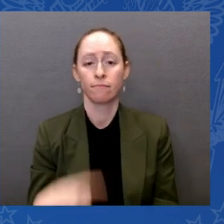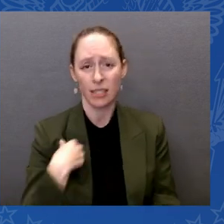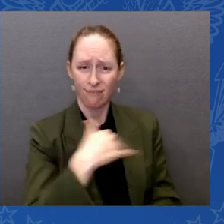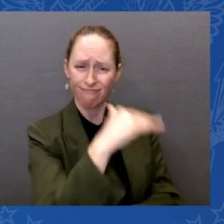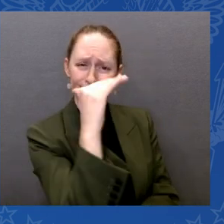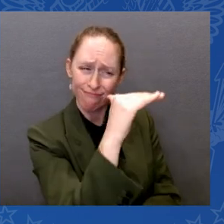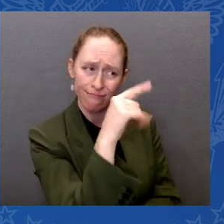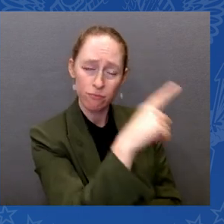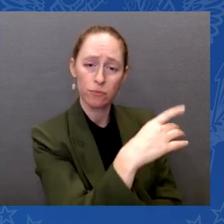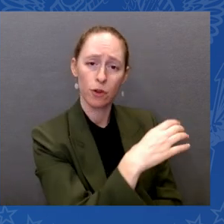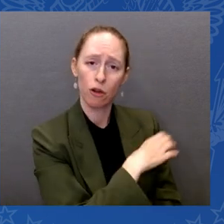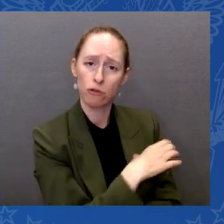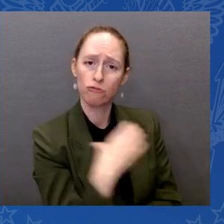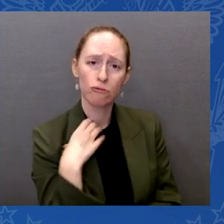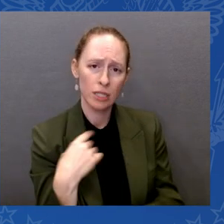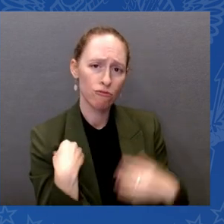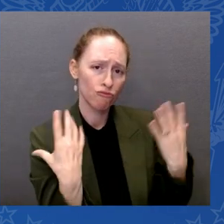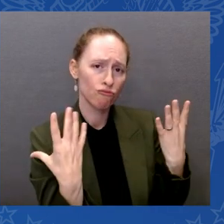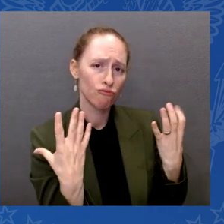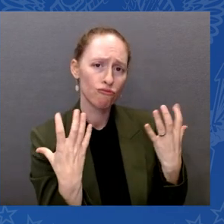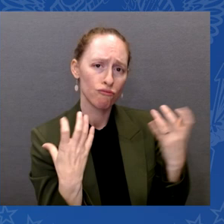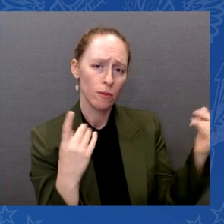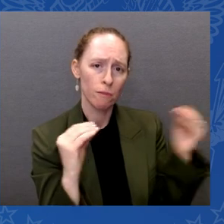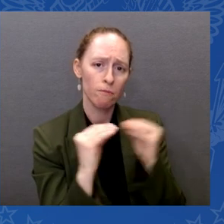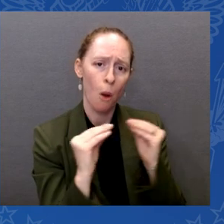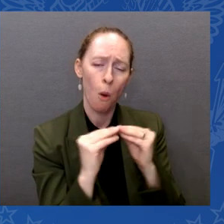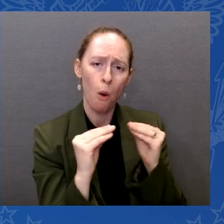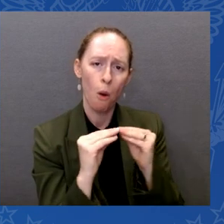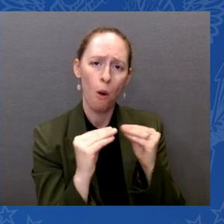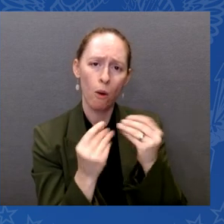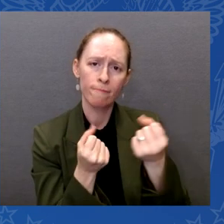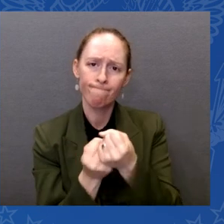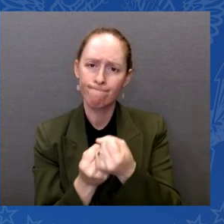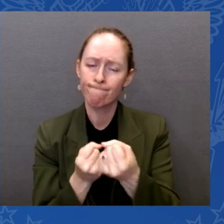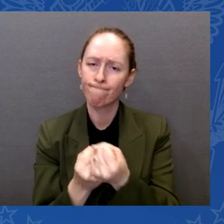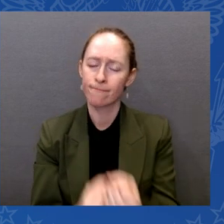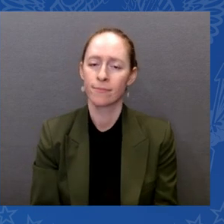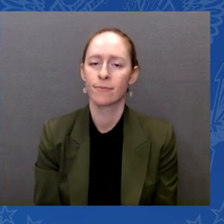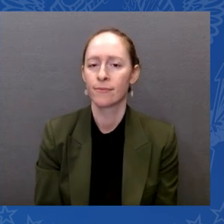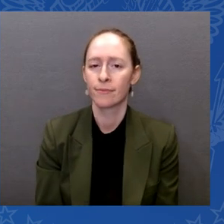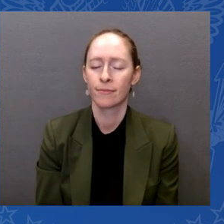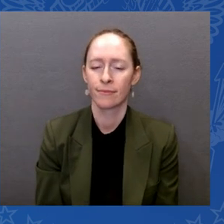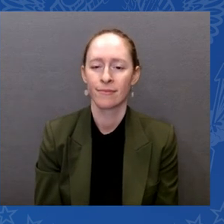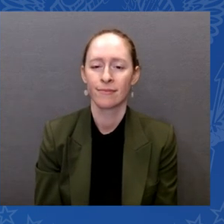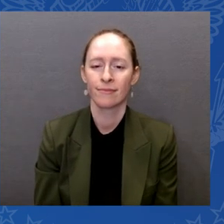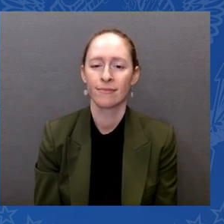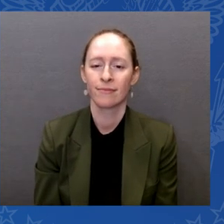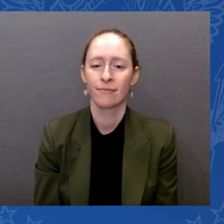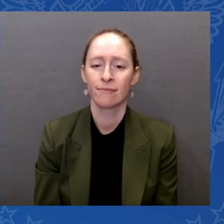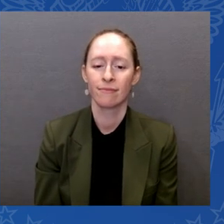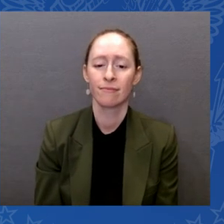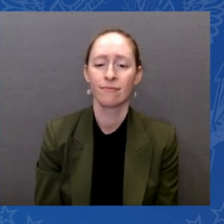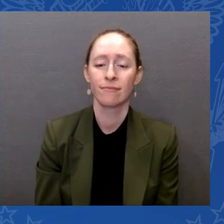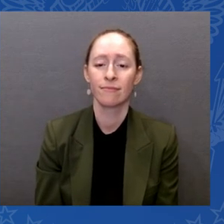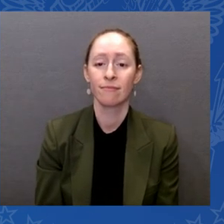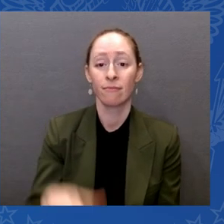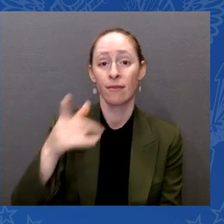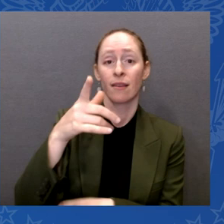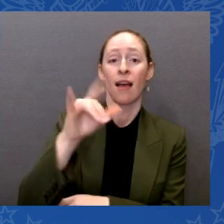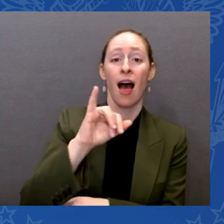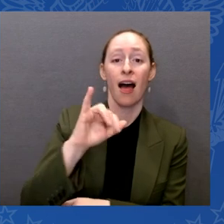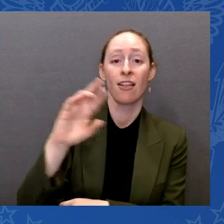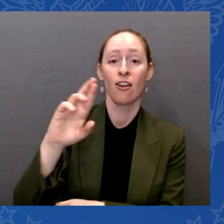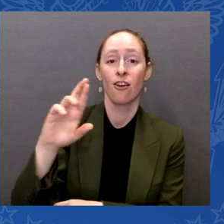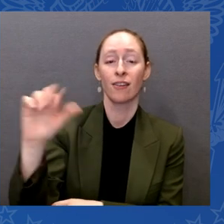Reduction Act, one of the most significant laws in our history, one that will lower the cost of prescription drugs, healthcare, energy,